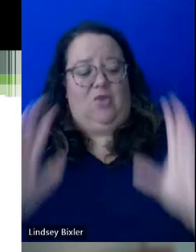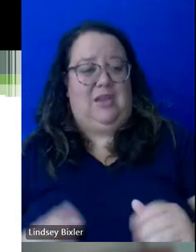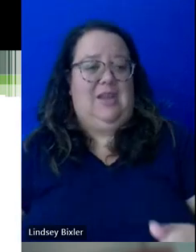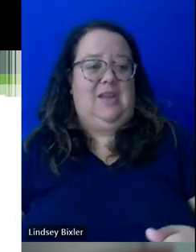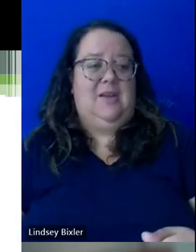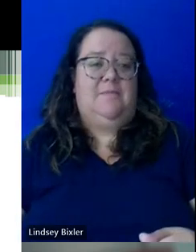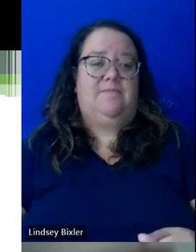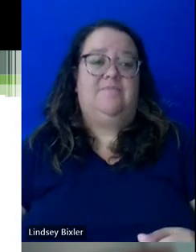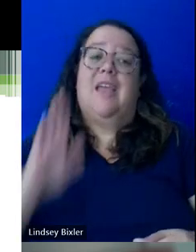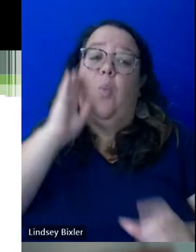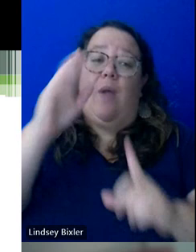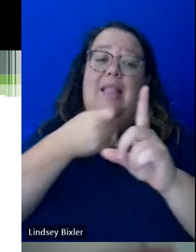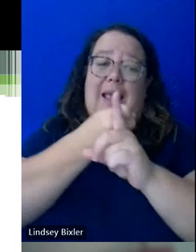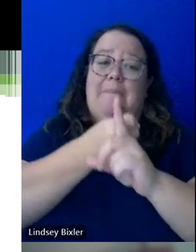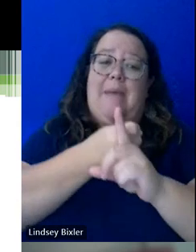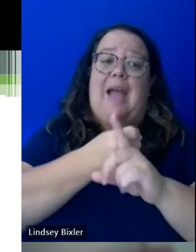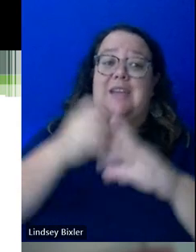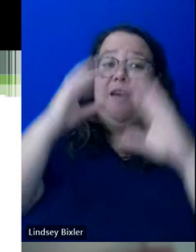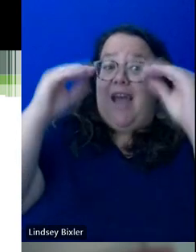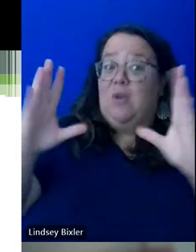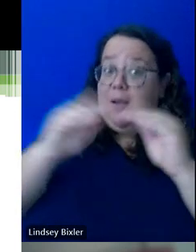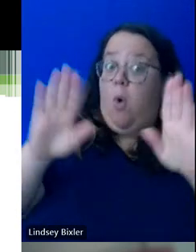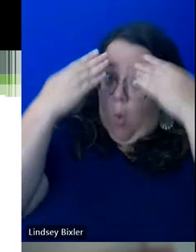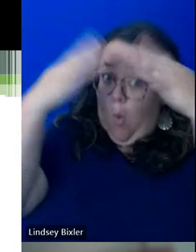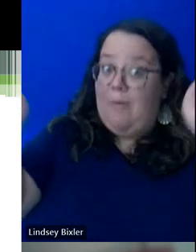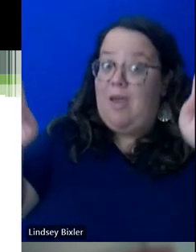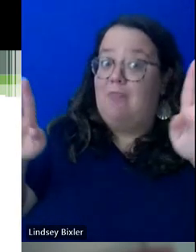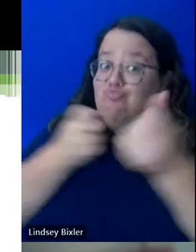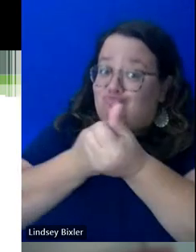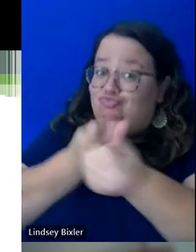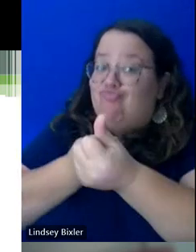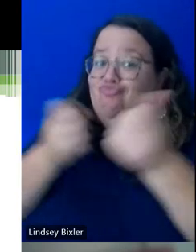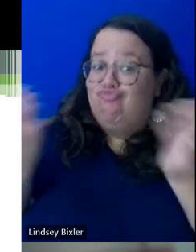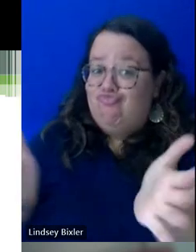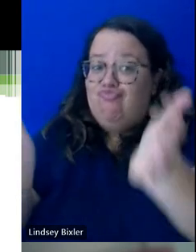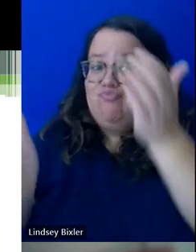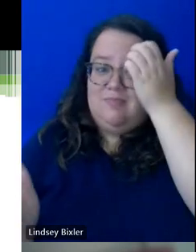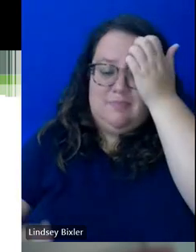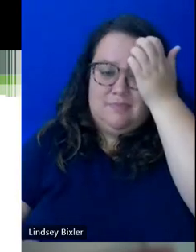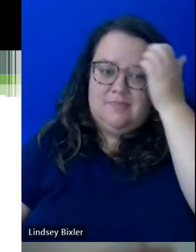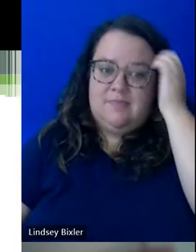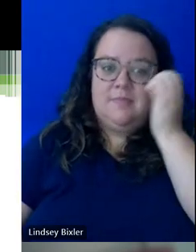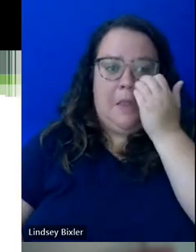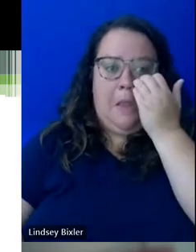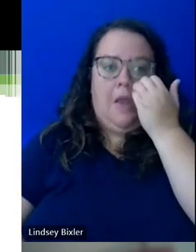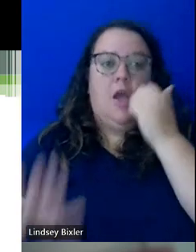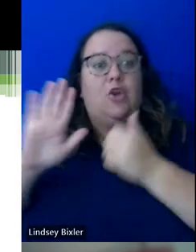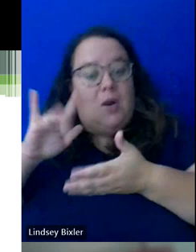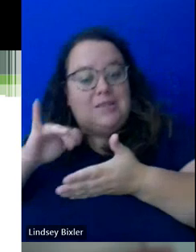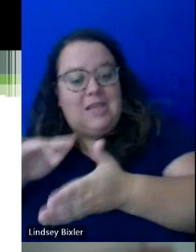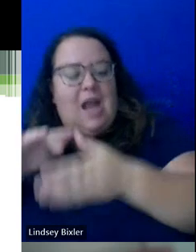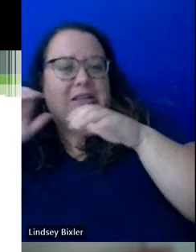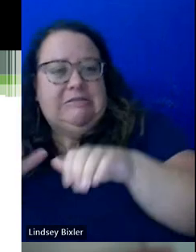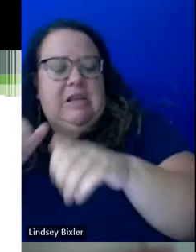difference that makes just in terms of faculty perception. You know, I talked about how effort, you know, is important, but it's not necessarily everything.